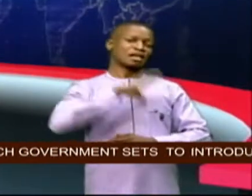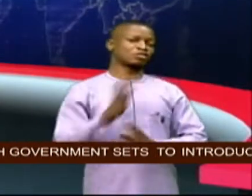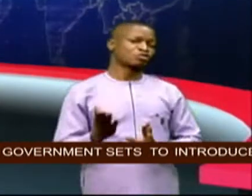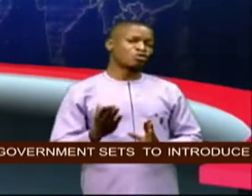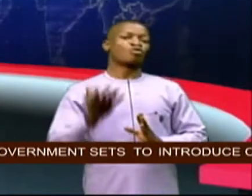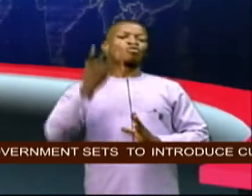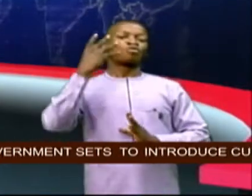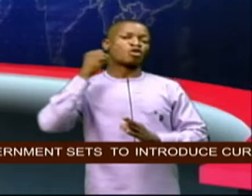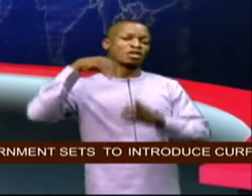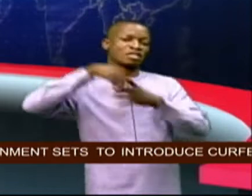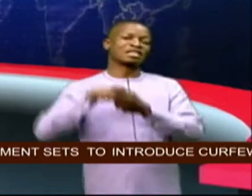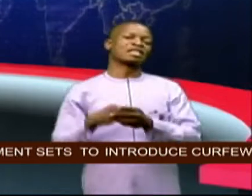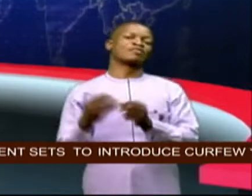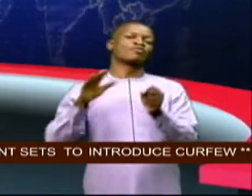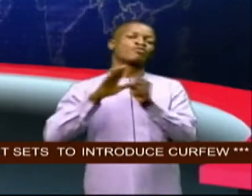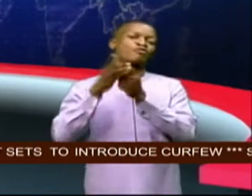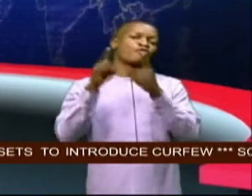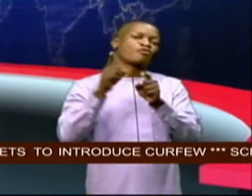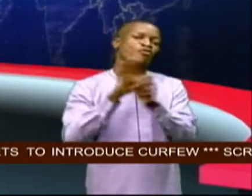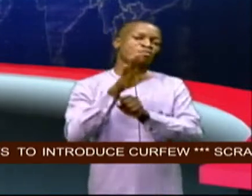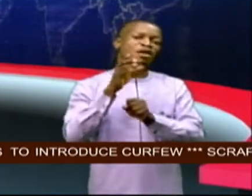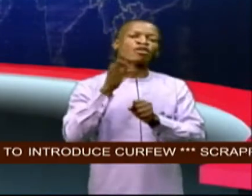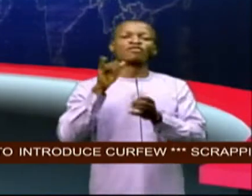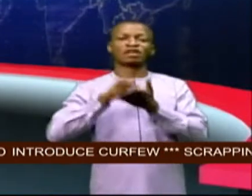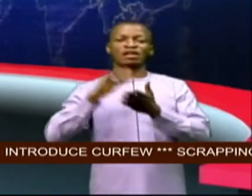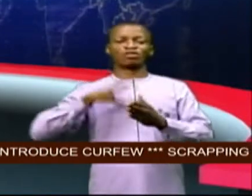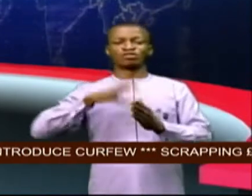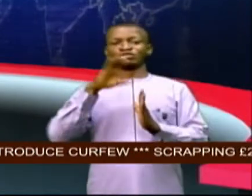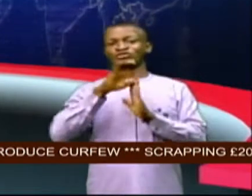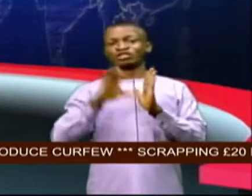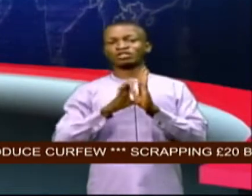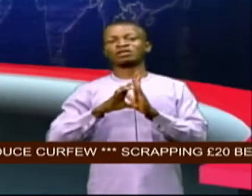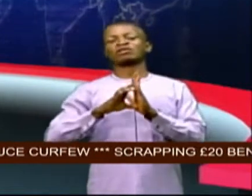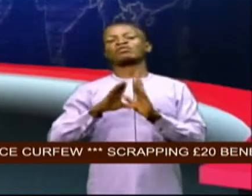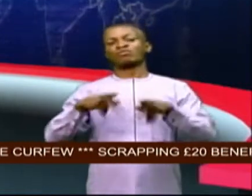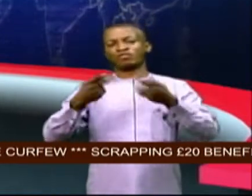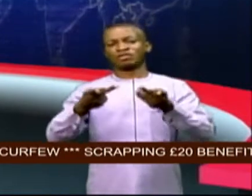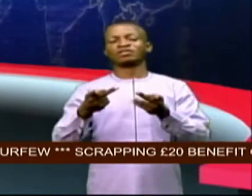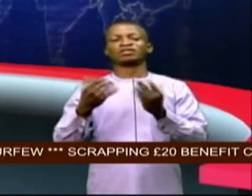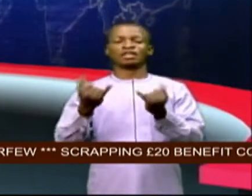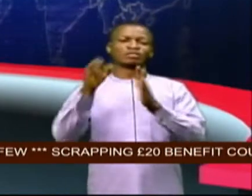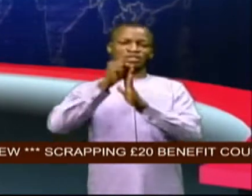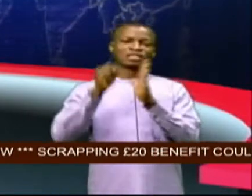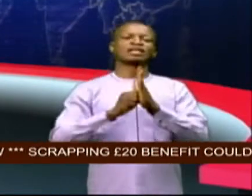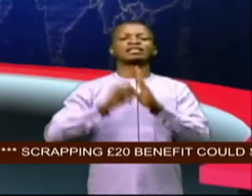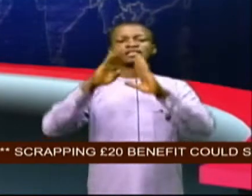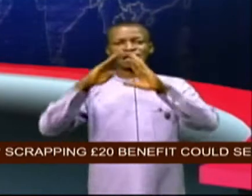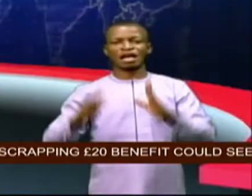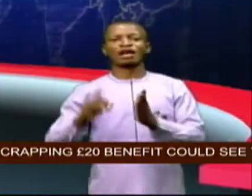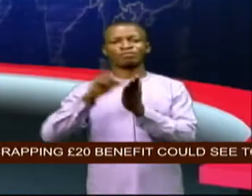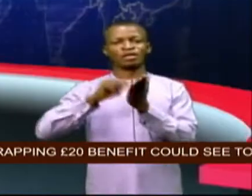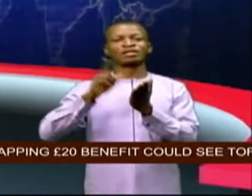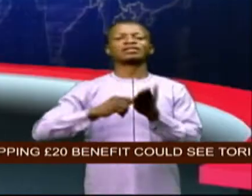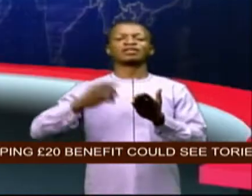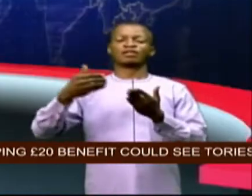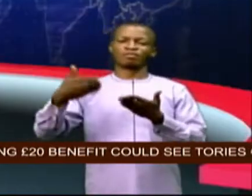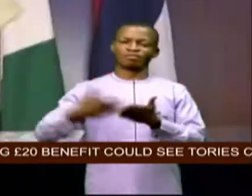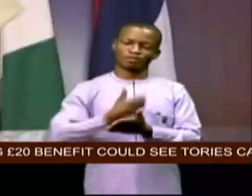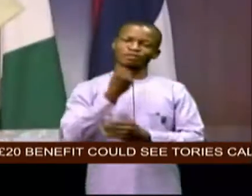in fulfillment of constitutional provisions state house correspondent adamu sambu has the details